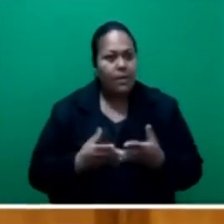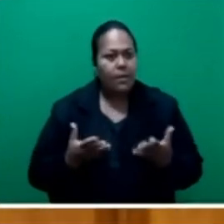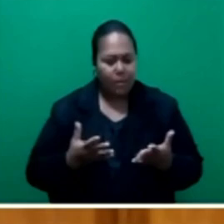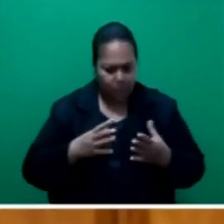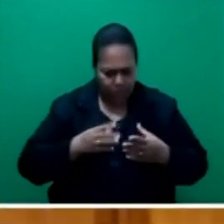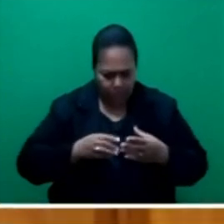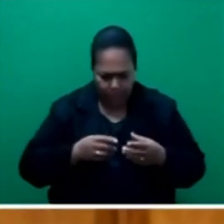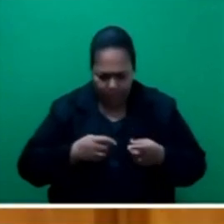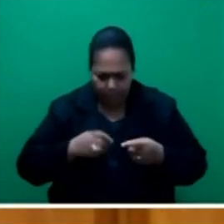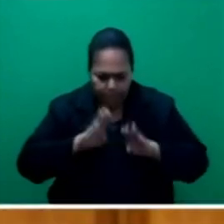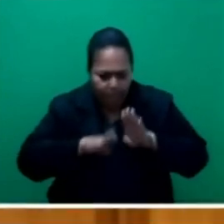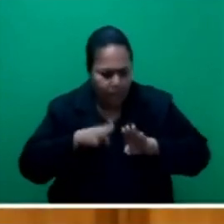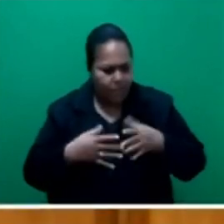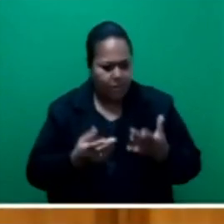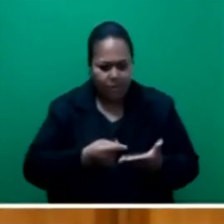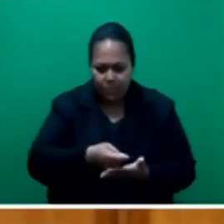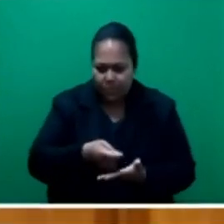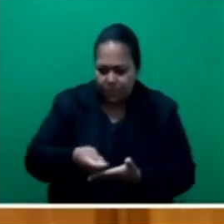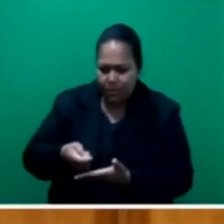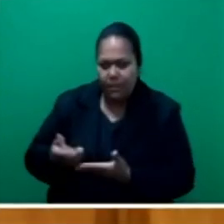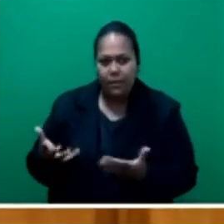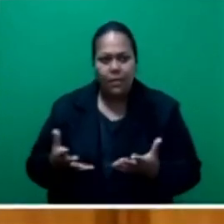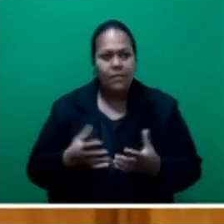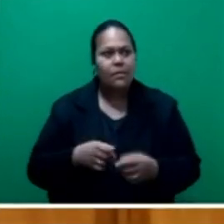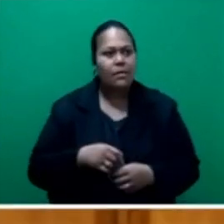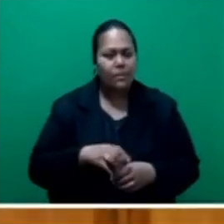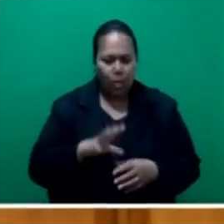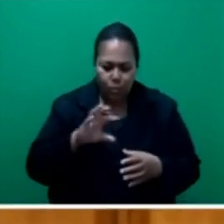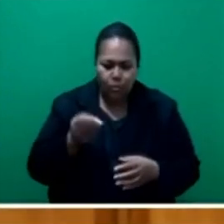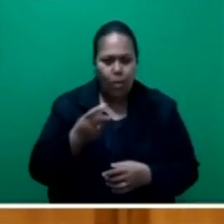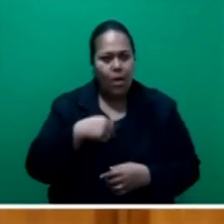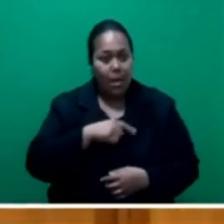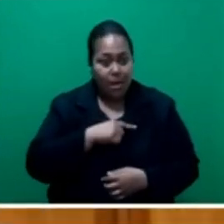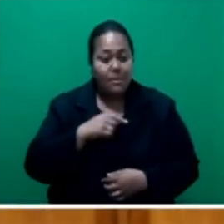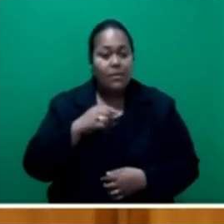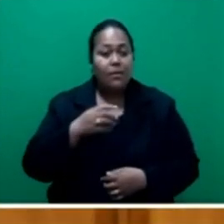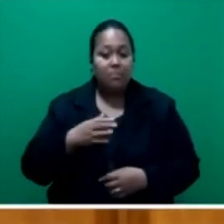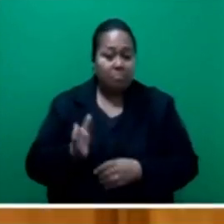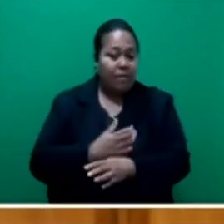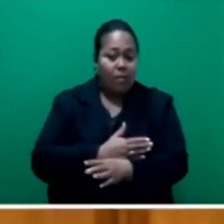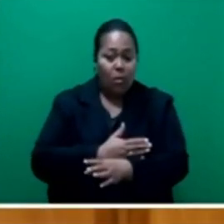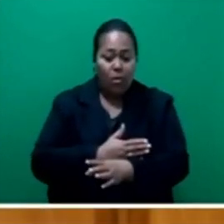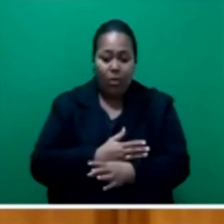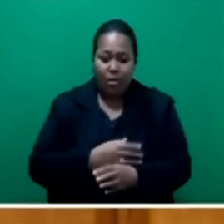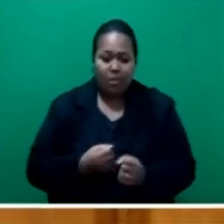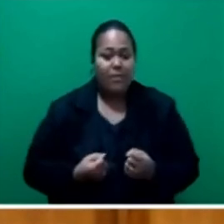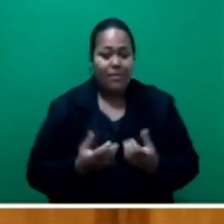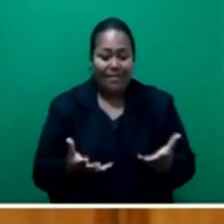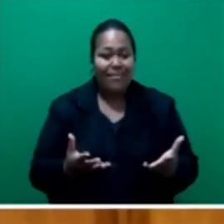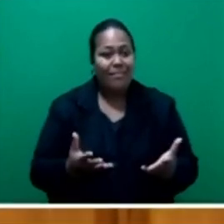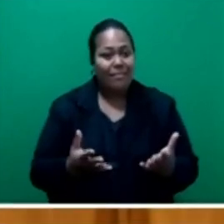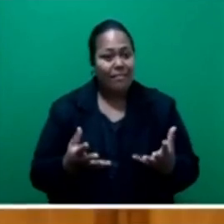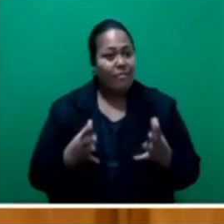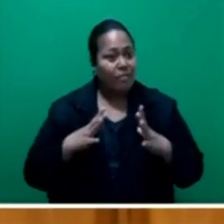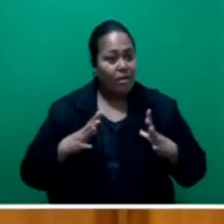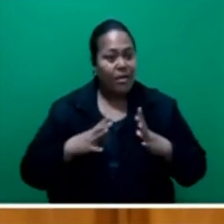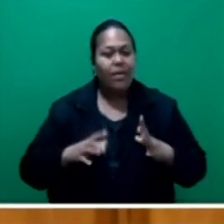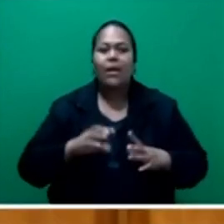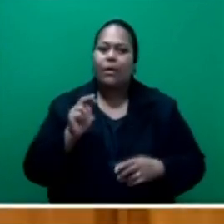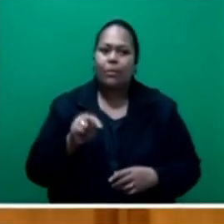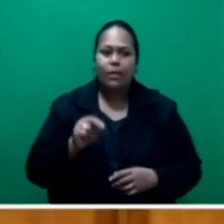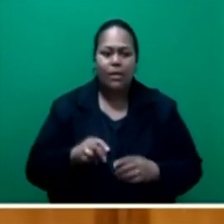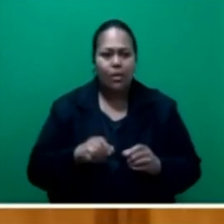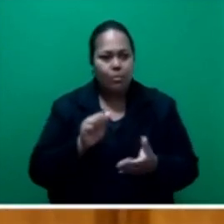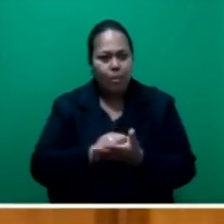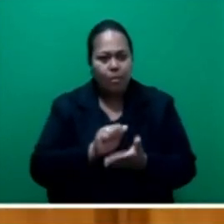of their fixed commitments before our household needs, both in Suva and in the village, and that it all adds up based on